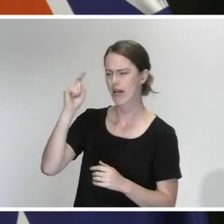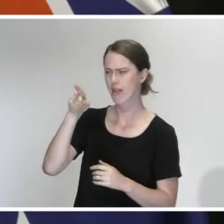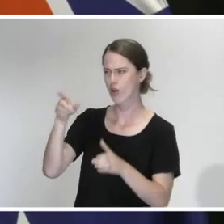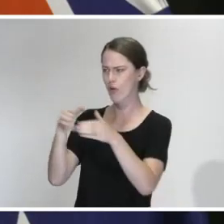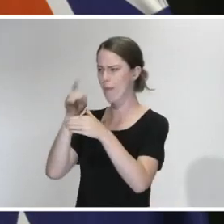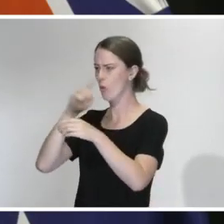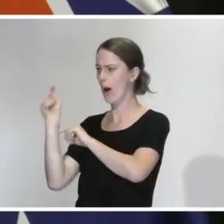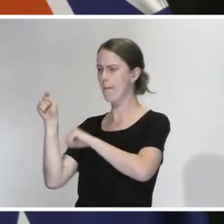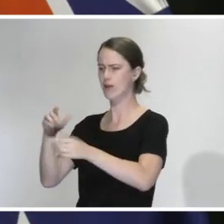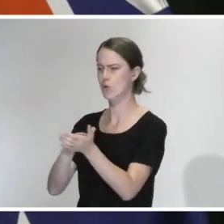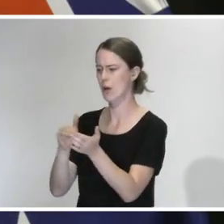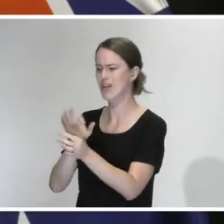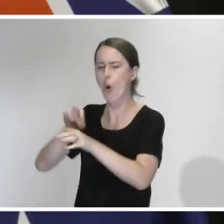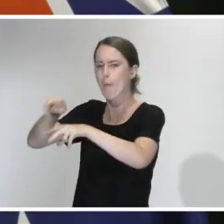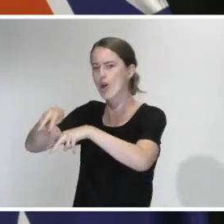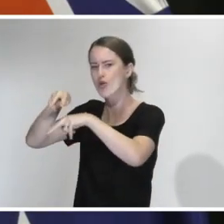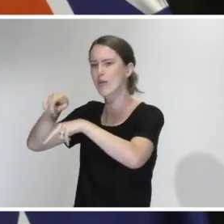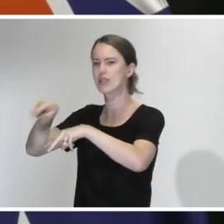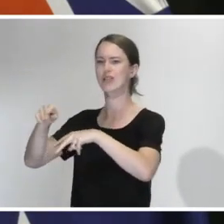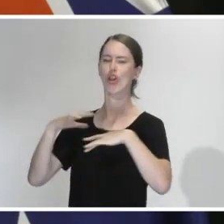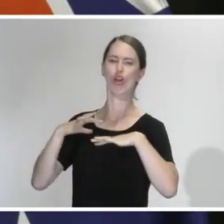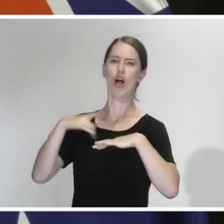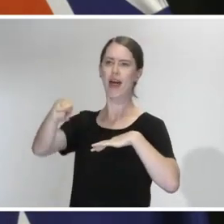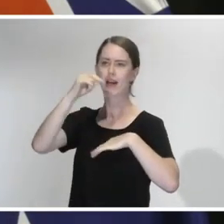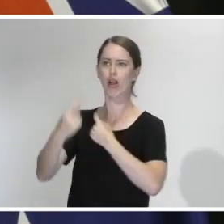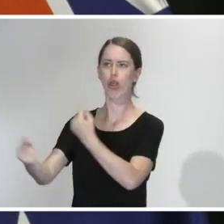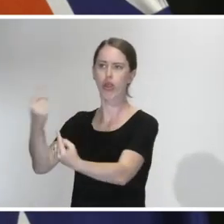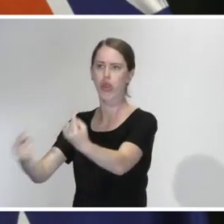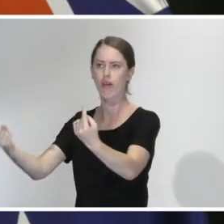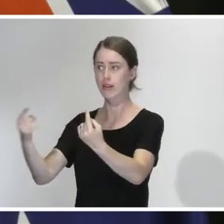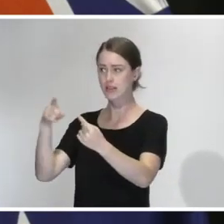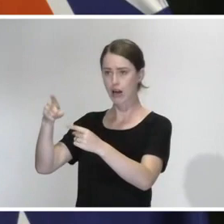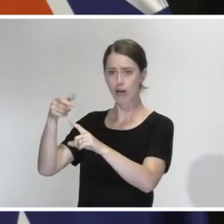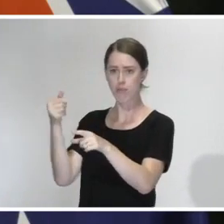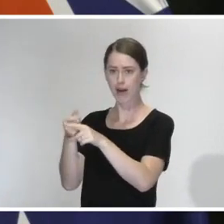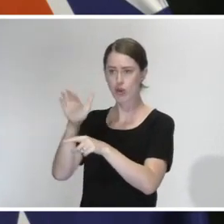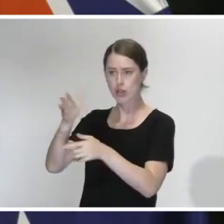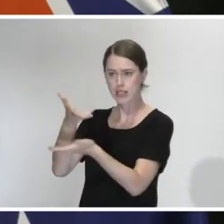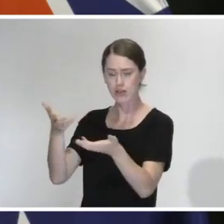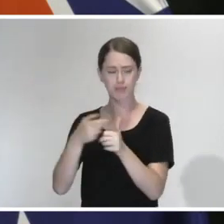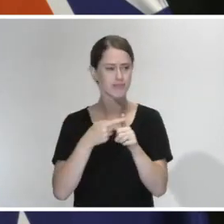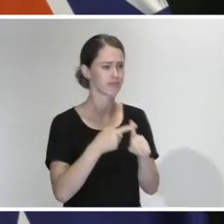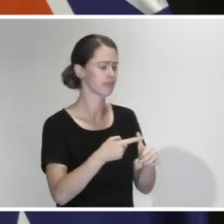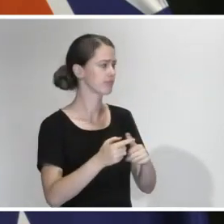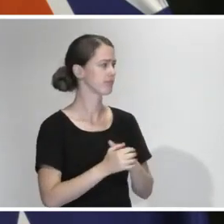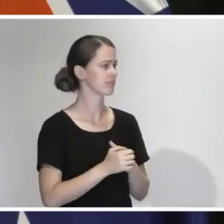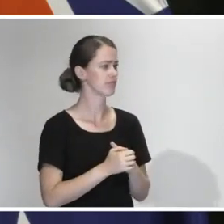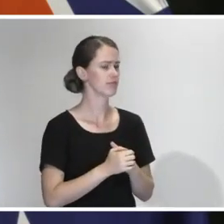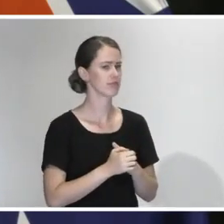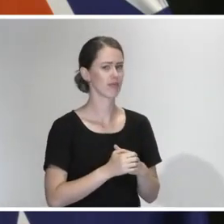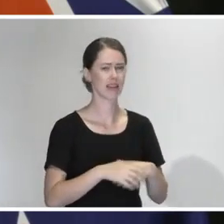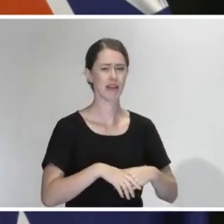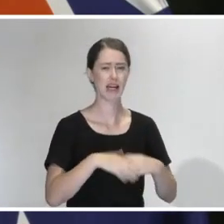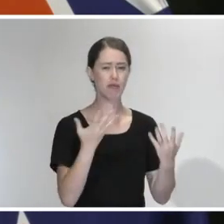group hadn't been monitored as closely as they should have been into any future discussion? Well, I think you've seen from every